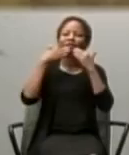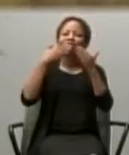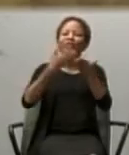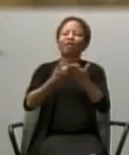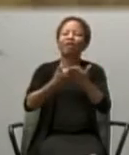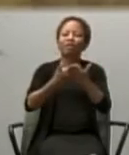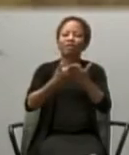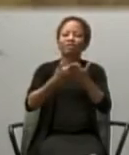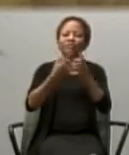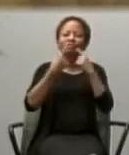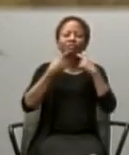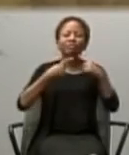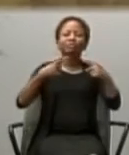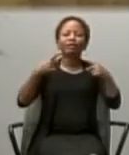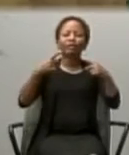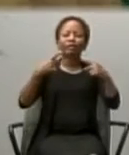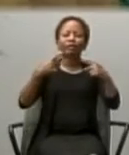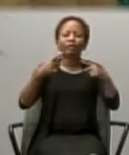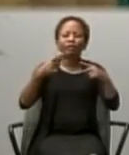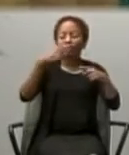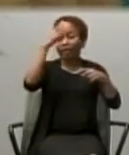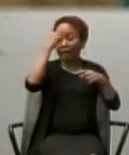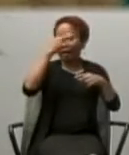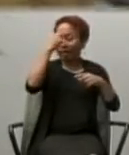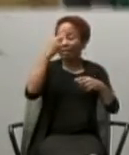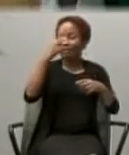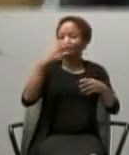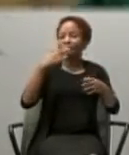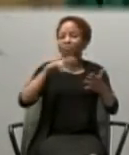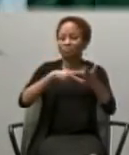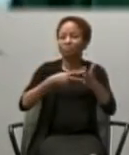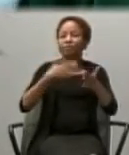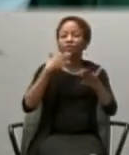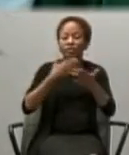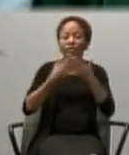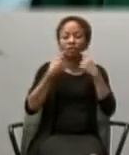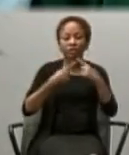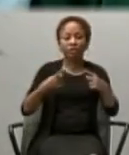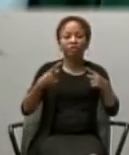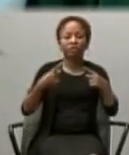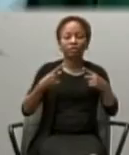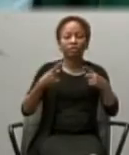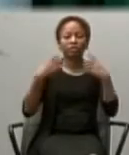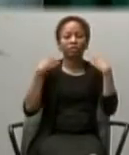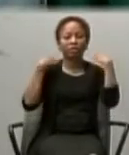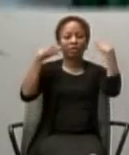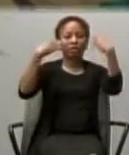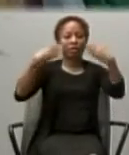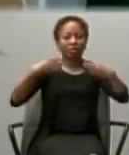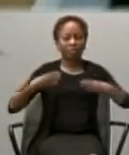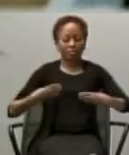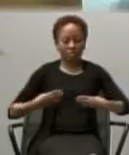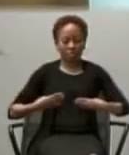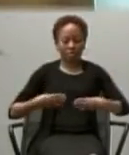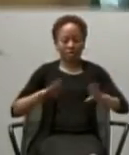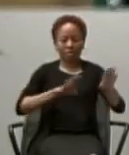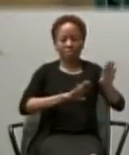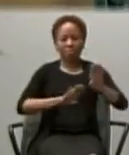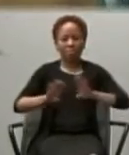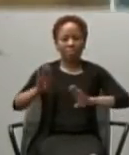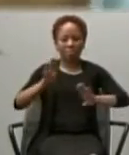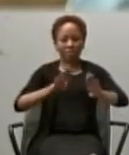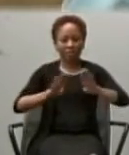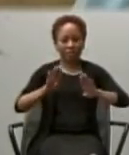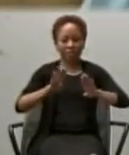Catholic, is good news, then, our bodies, our behavior, and